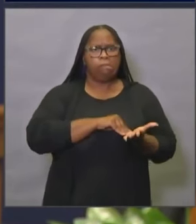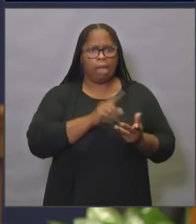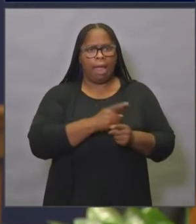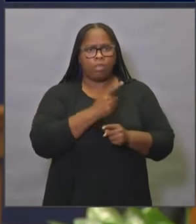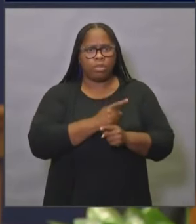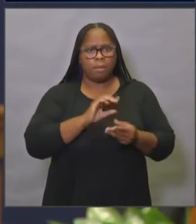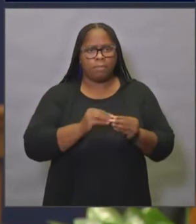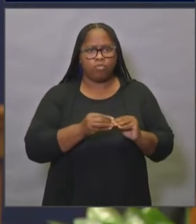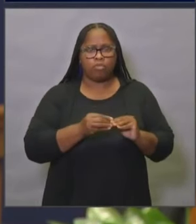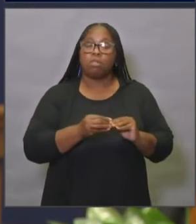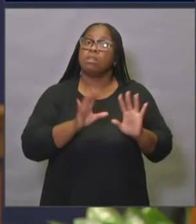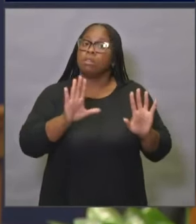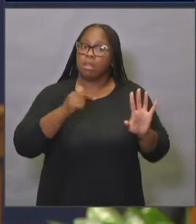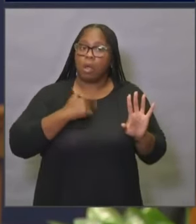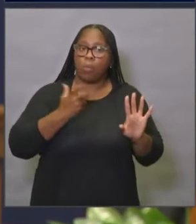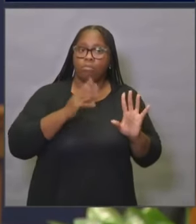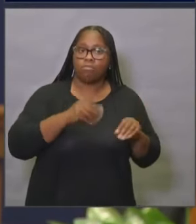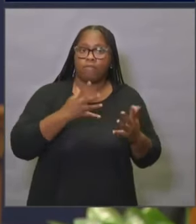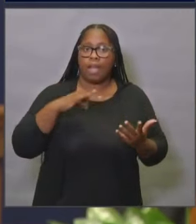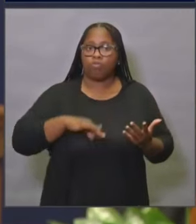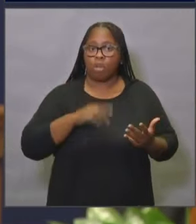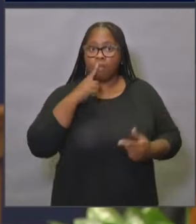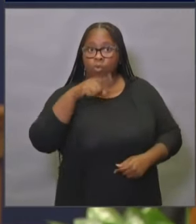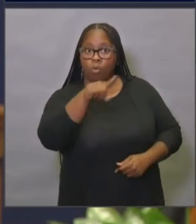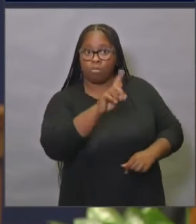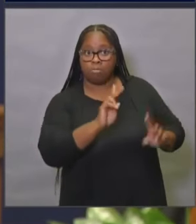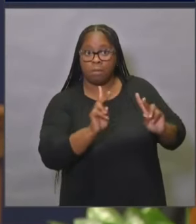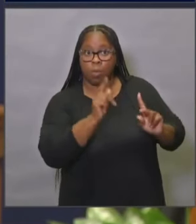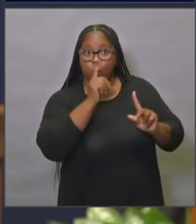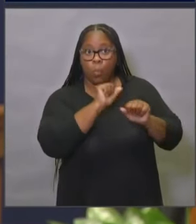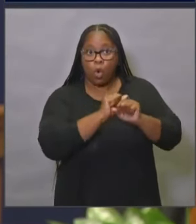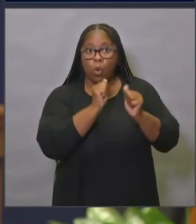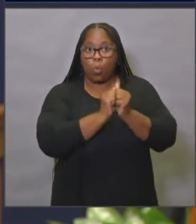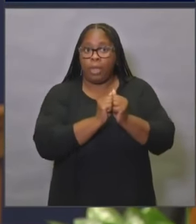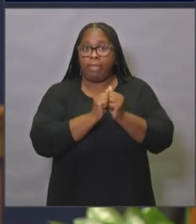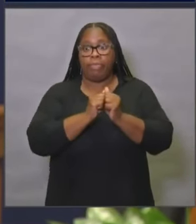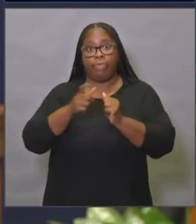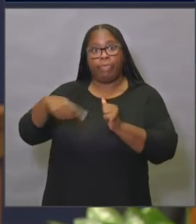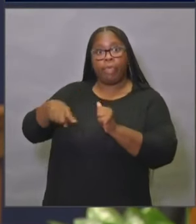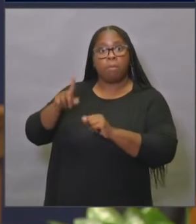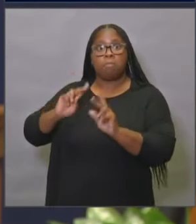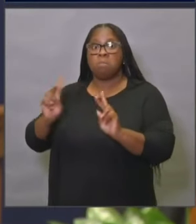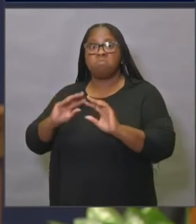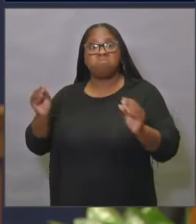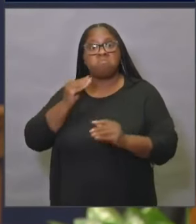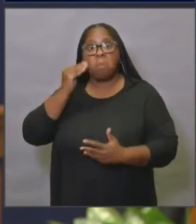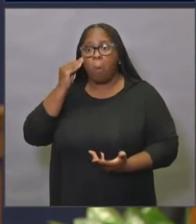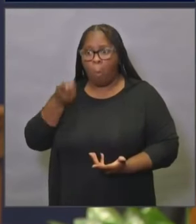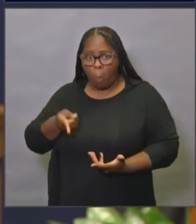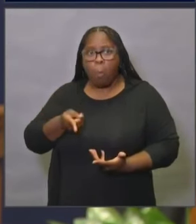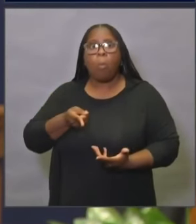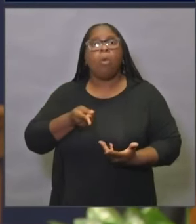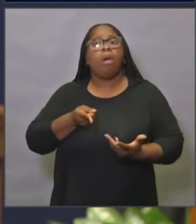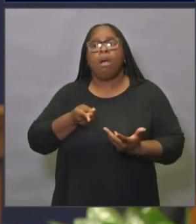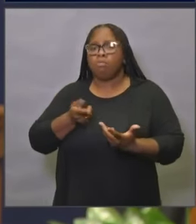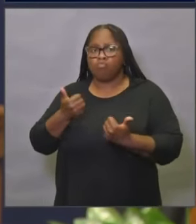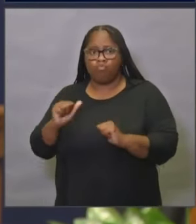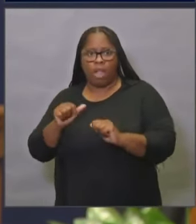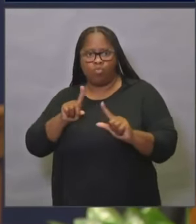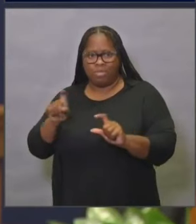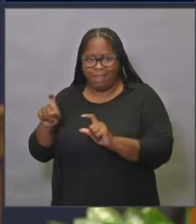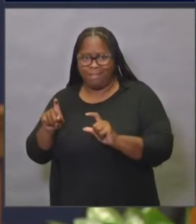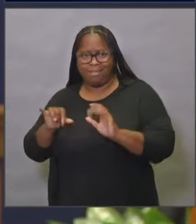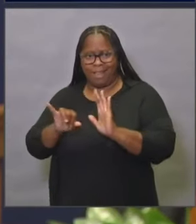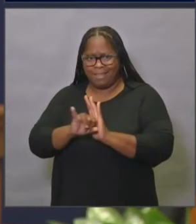I do want to give a lot of credit to everyone who is working with people experiencing homelessness and all of the work that they've been doing to, one, get people tested and identified